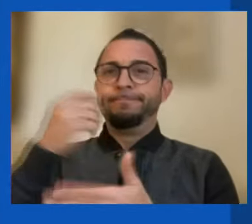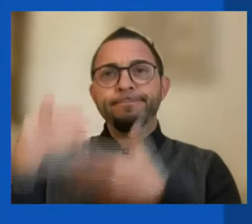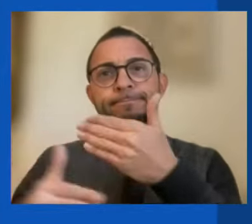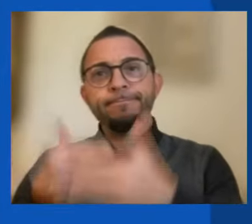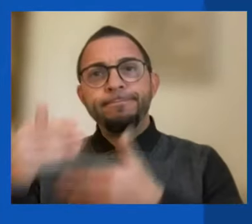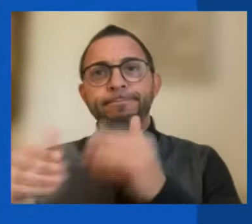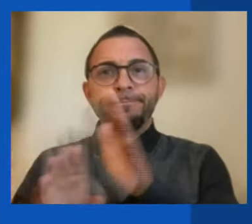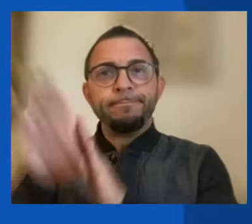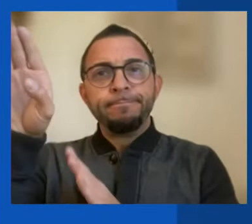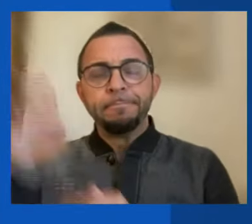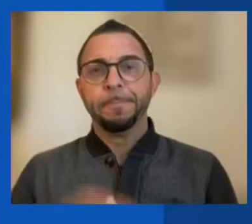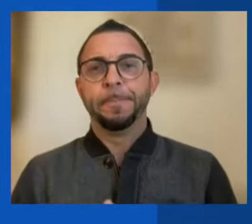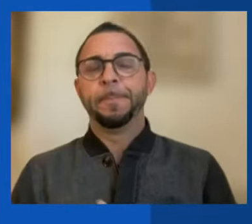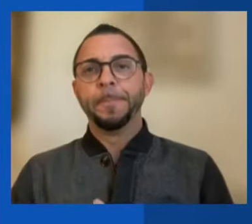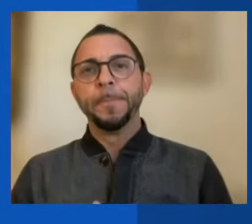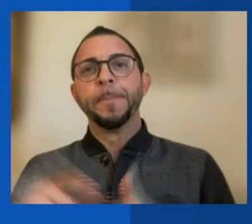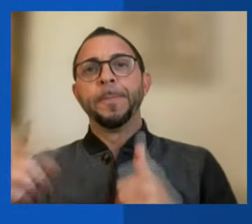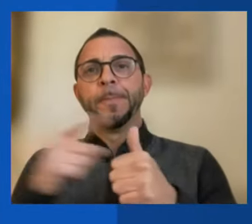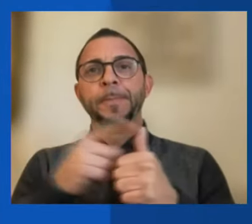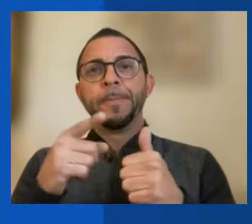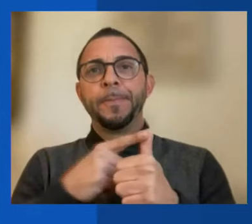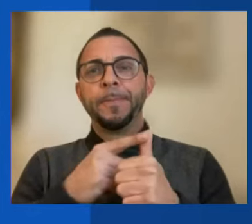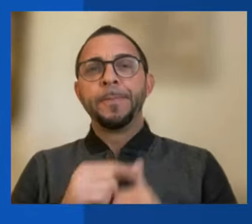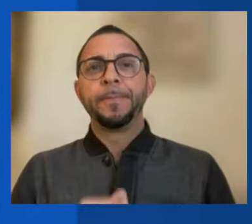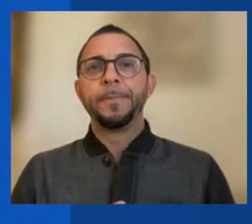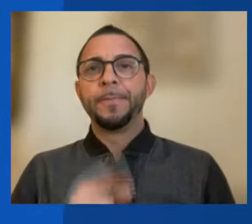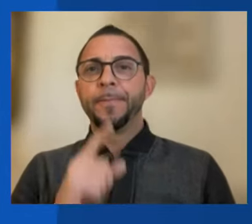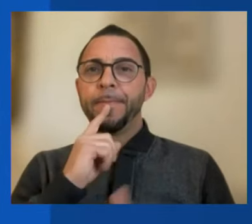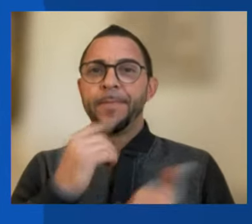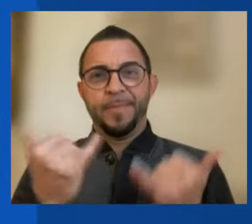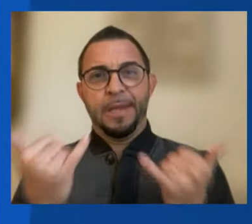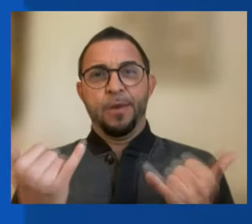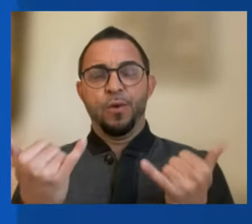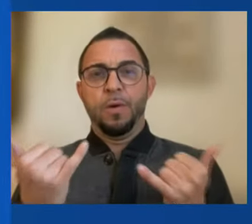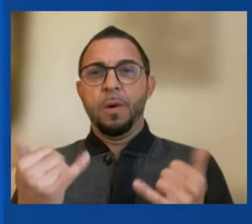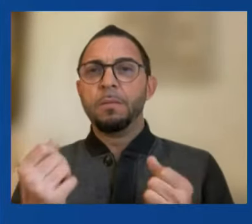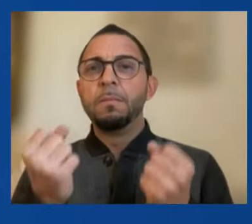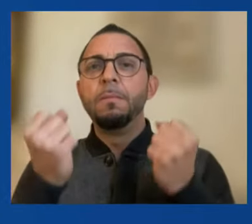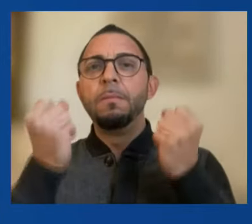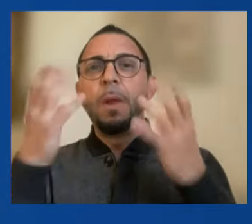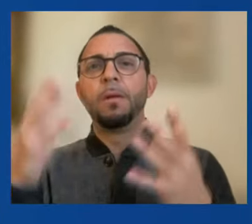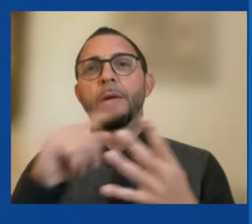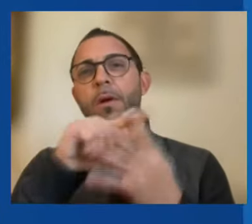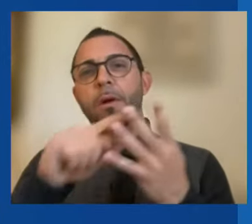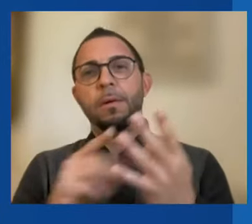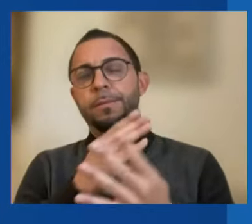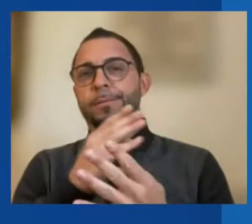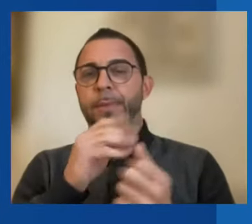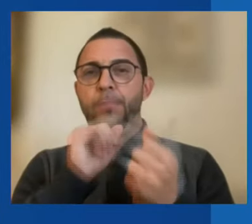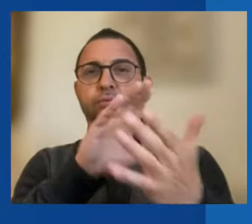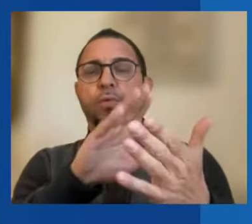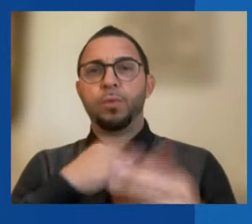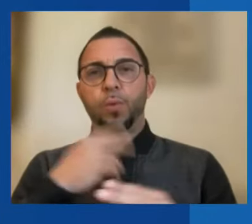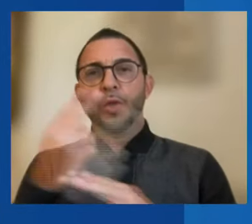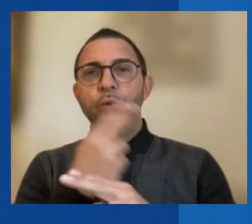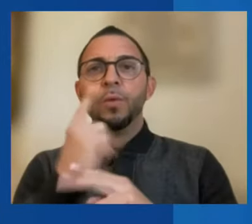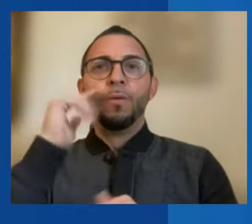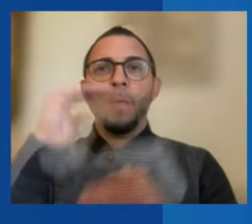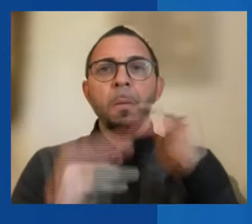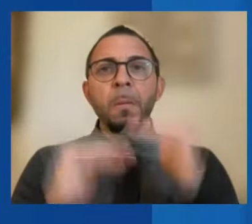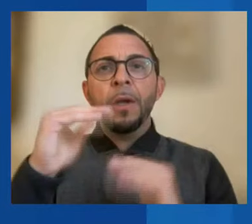First, we need to modernize the multilateral approach we've used to build trade integration.